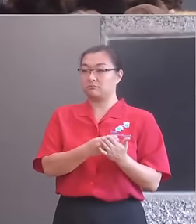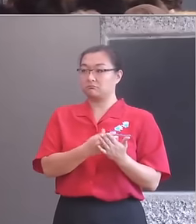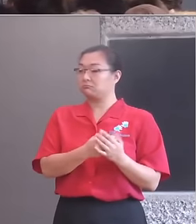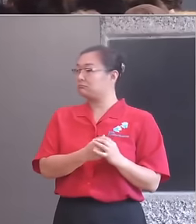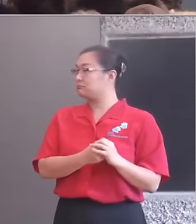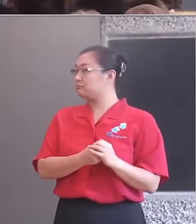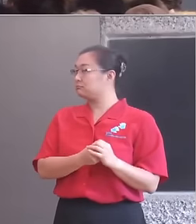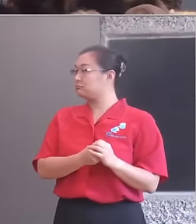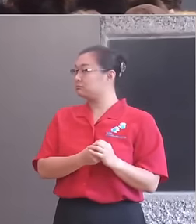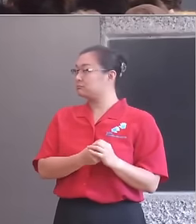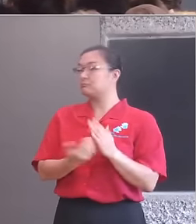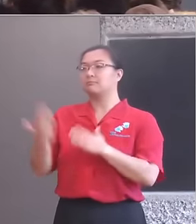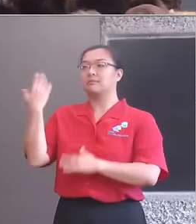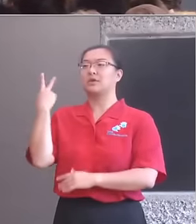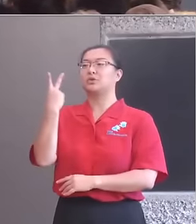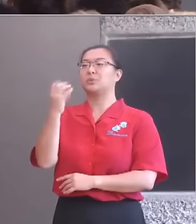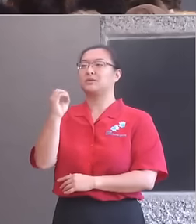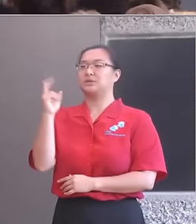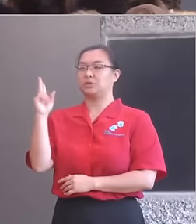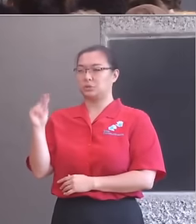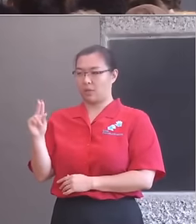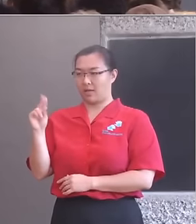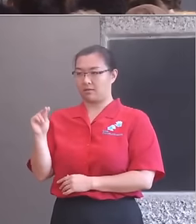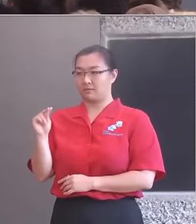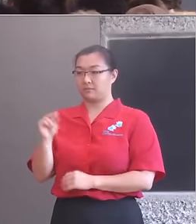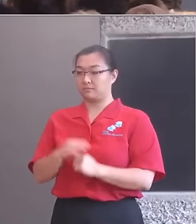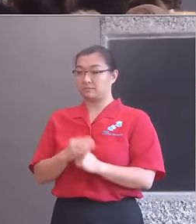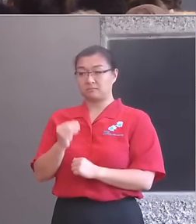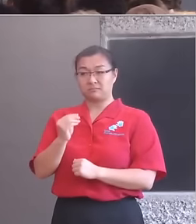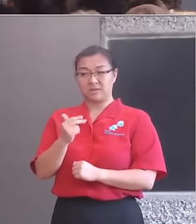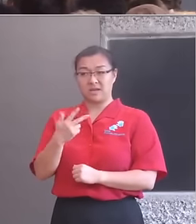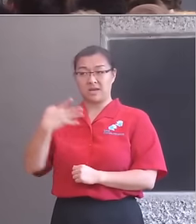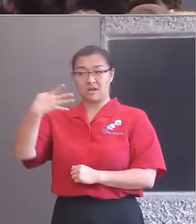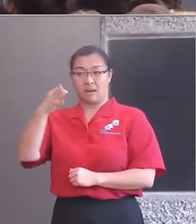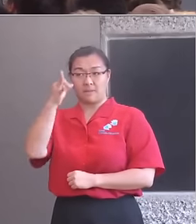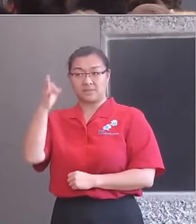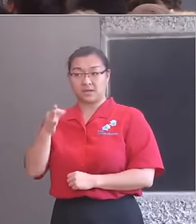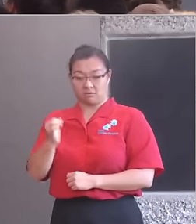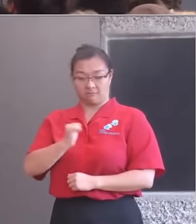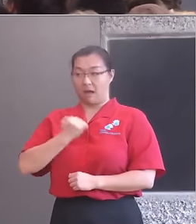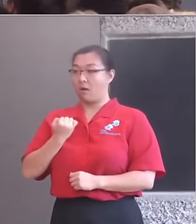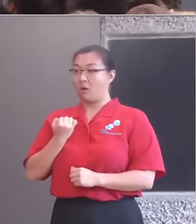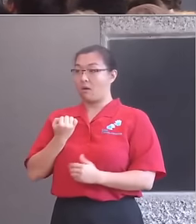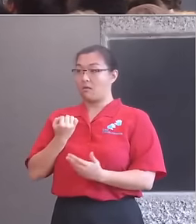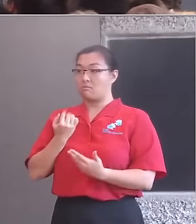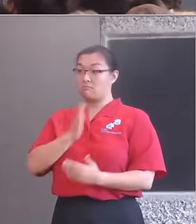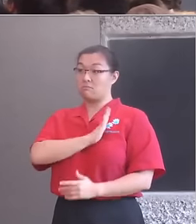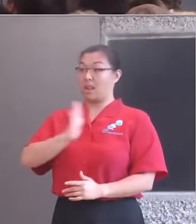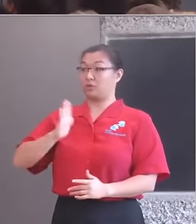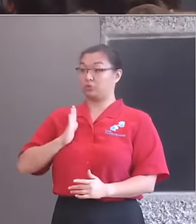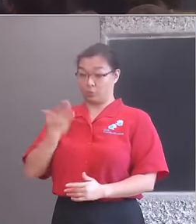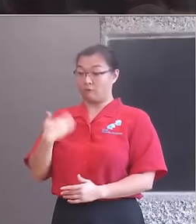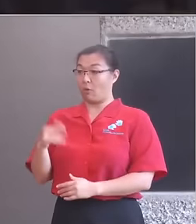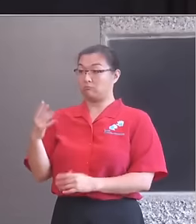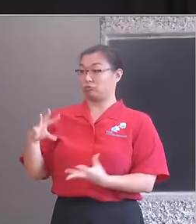In 2012, almost 9% of Britain's service exports were from the creative industries. And according to the consultancy firm